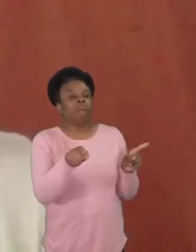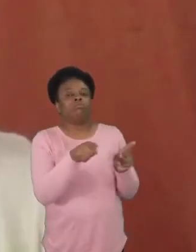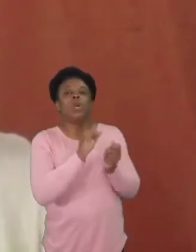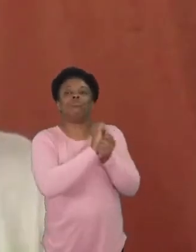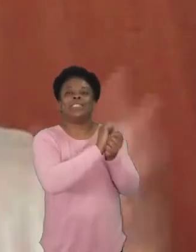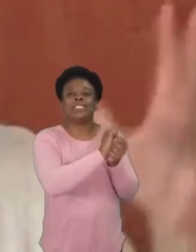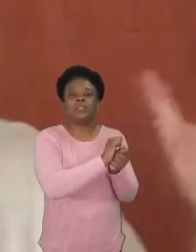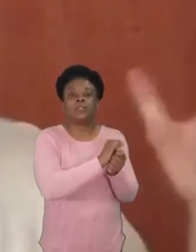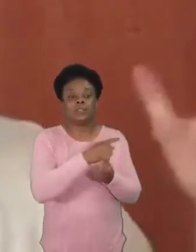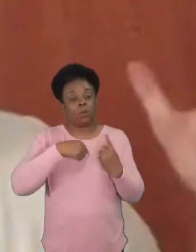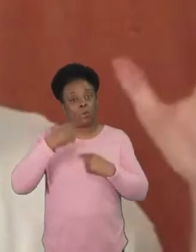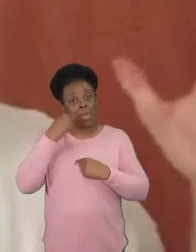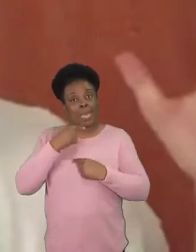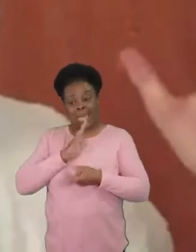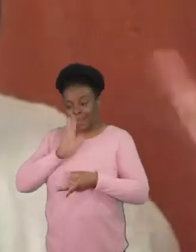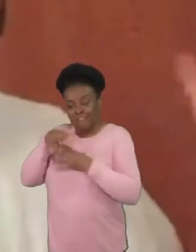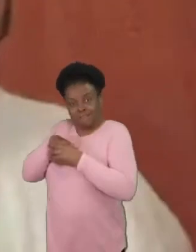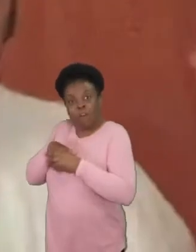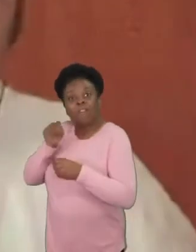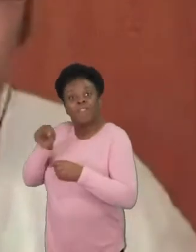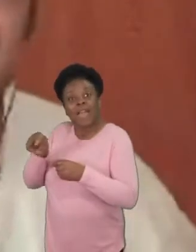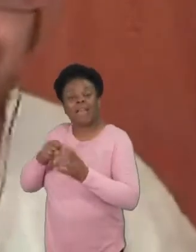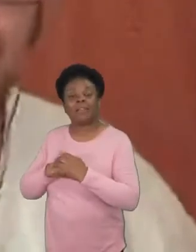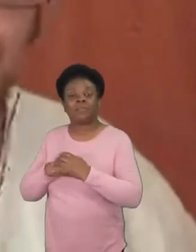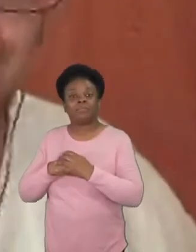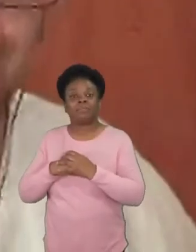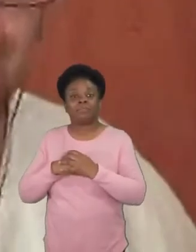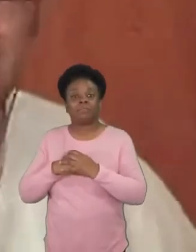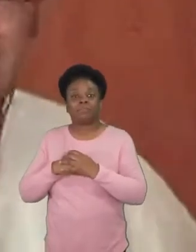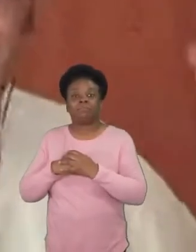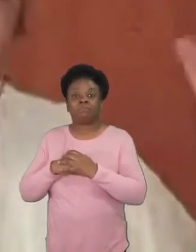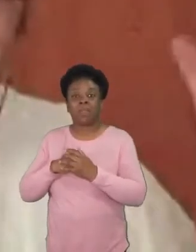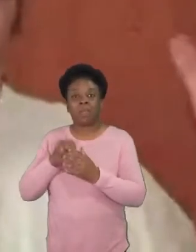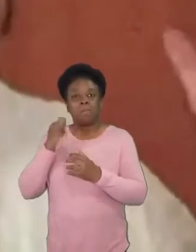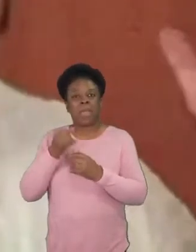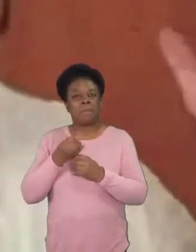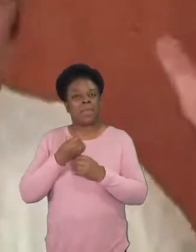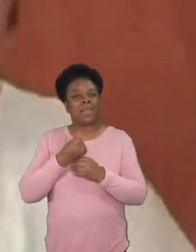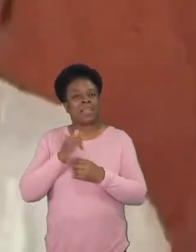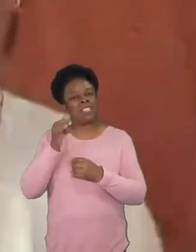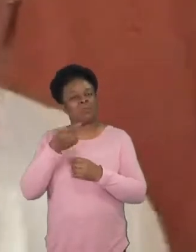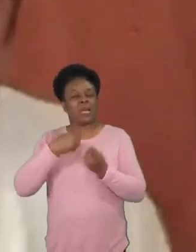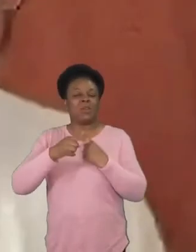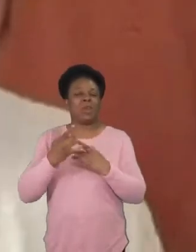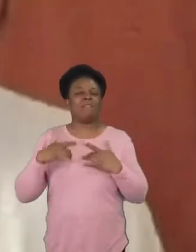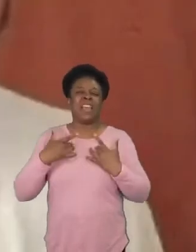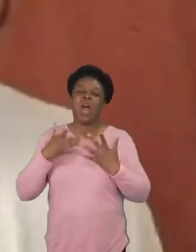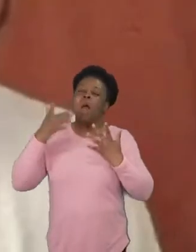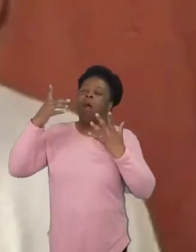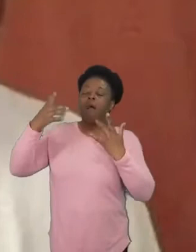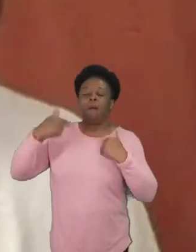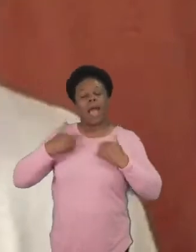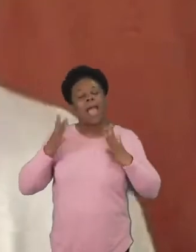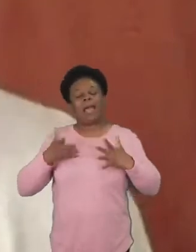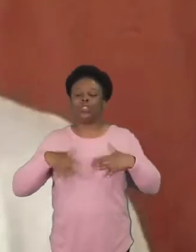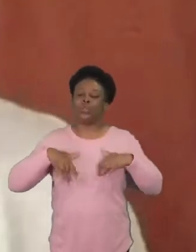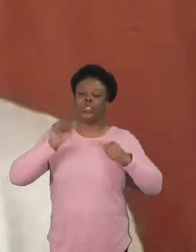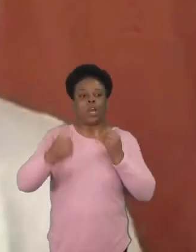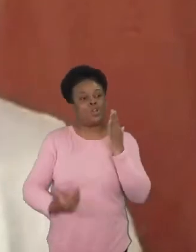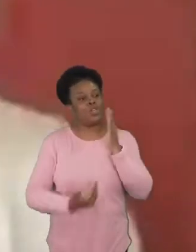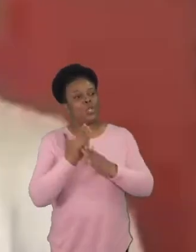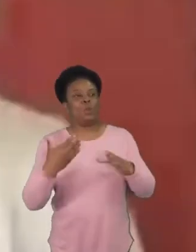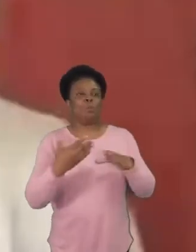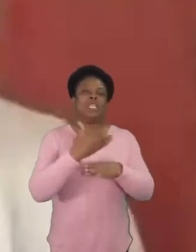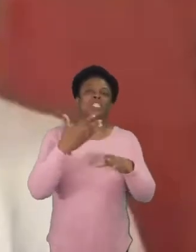think god needs to start start something brand new with us right god's got to start a new prison ministry in our church or